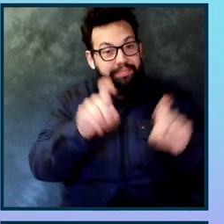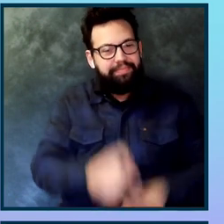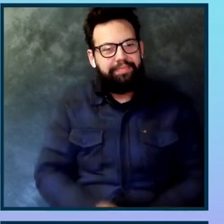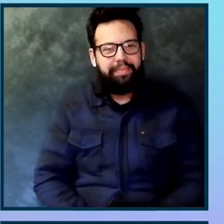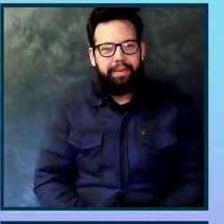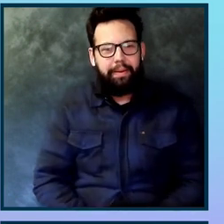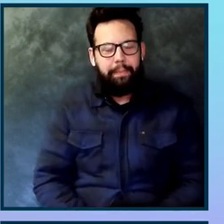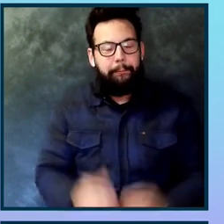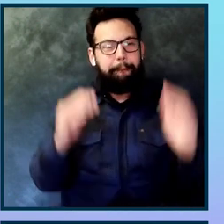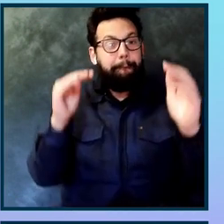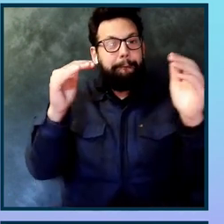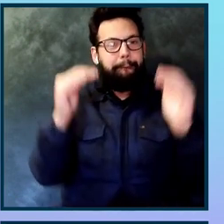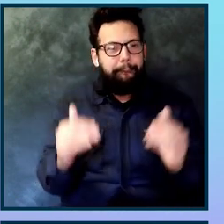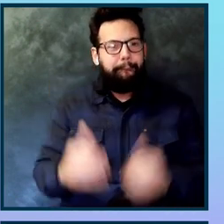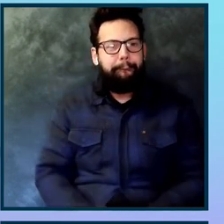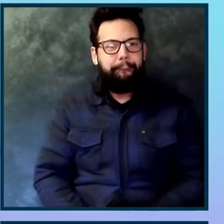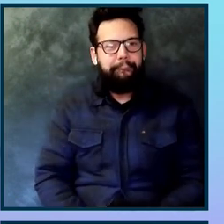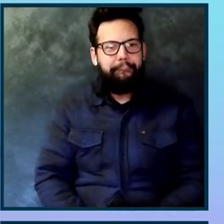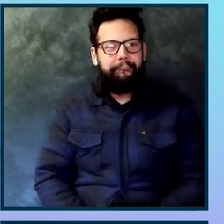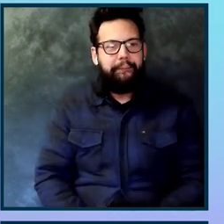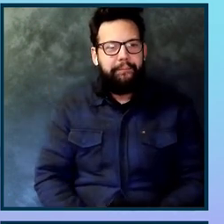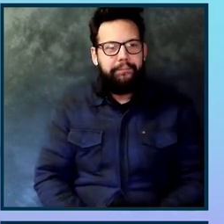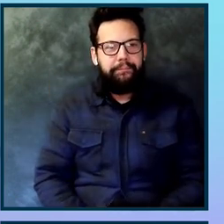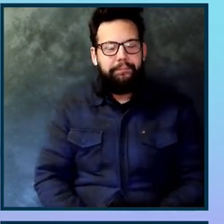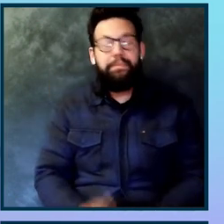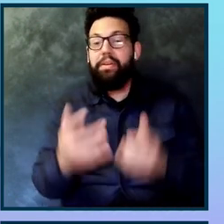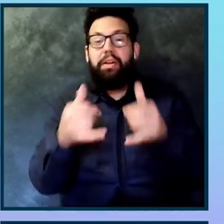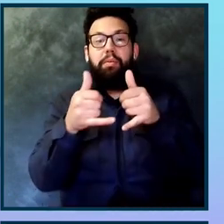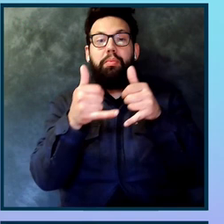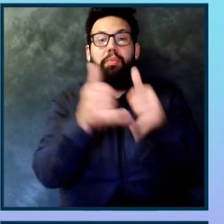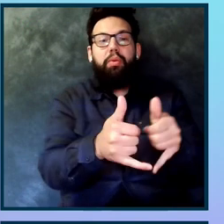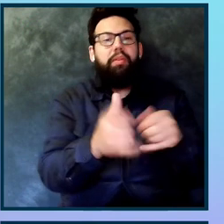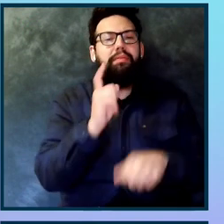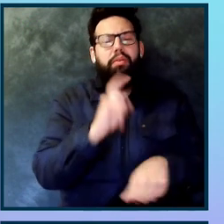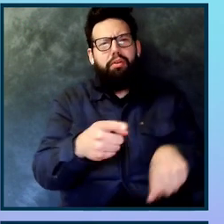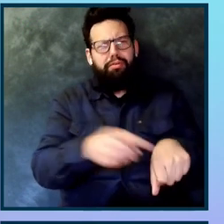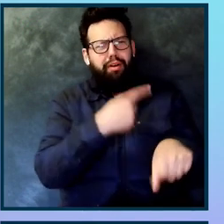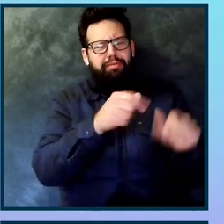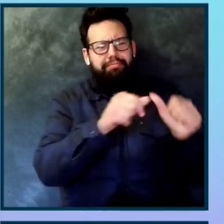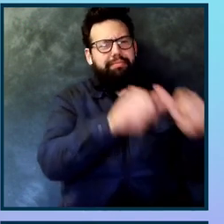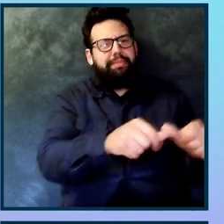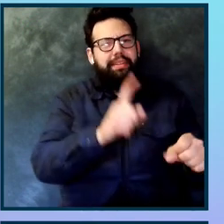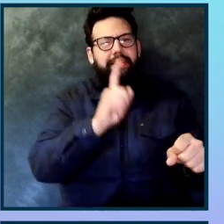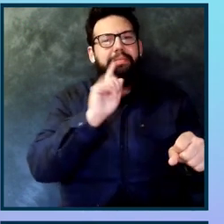The next award is for the long-standing commitment to accessibility.